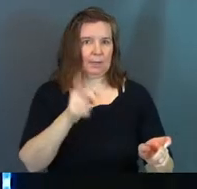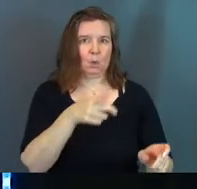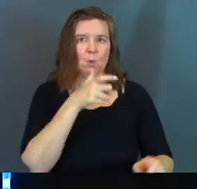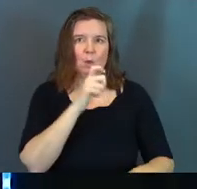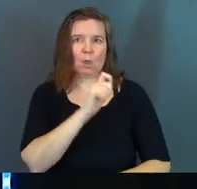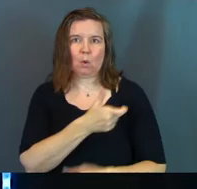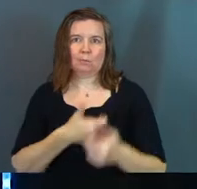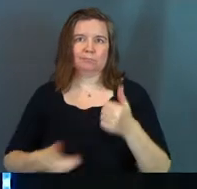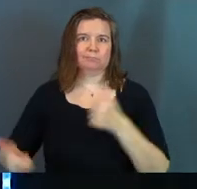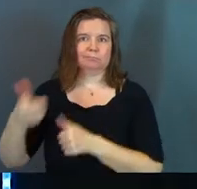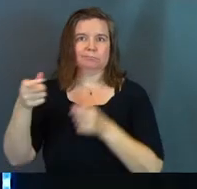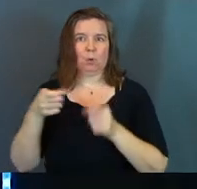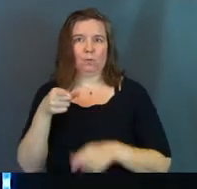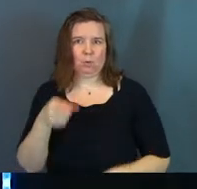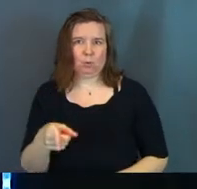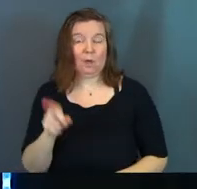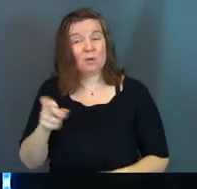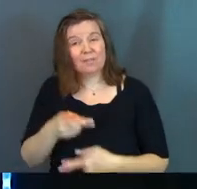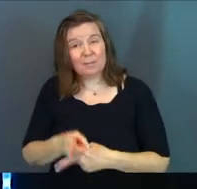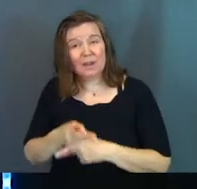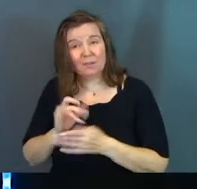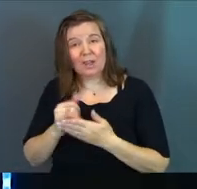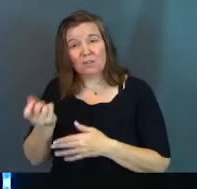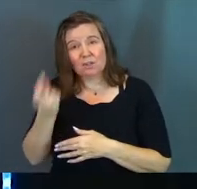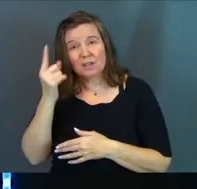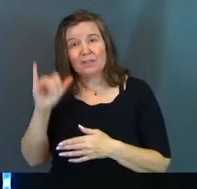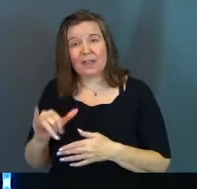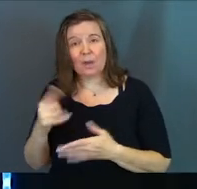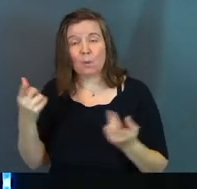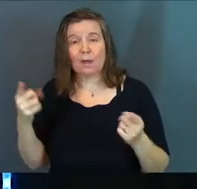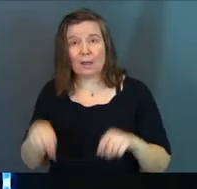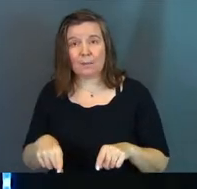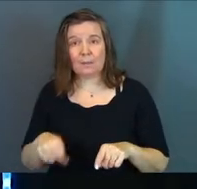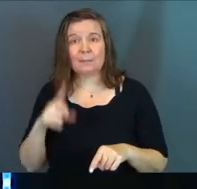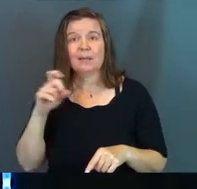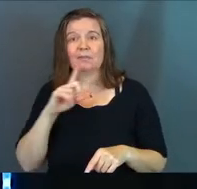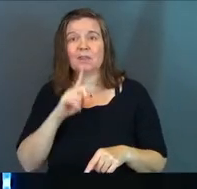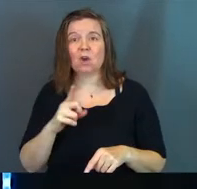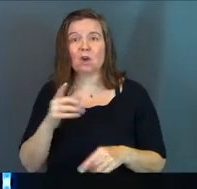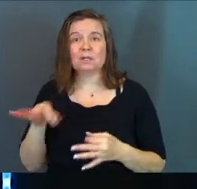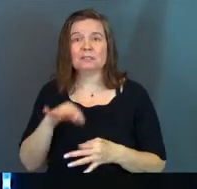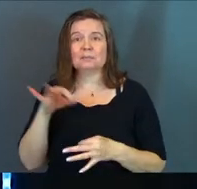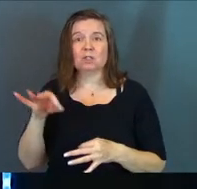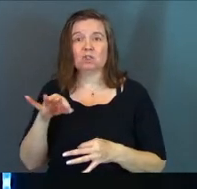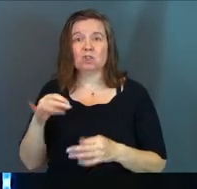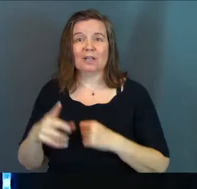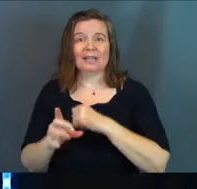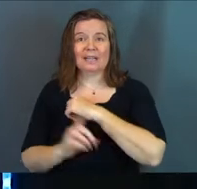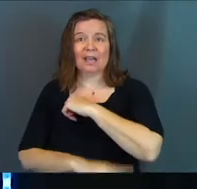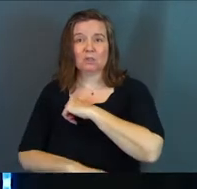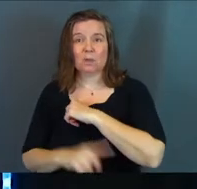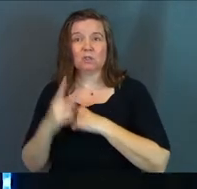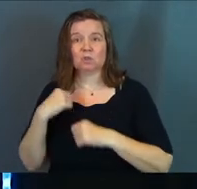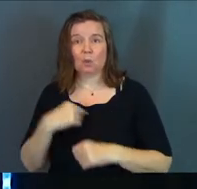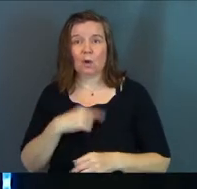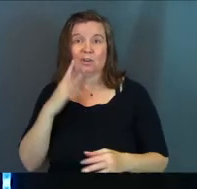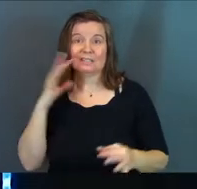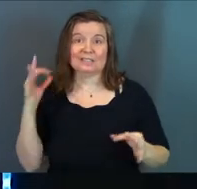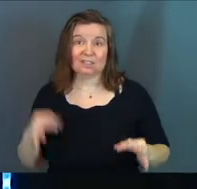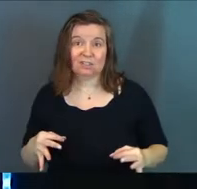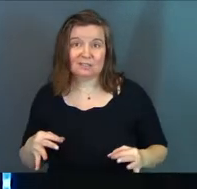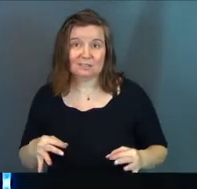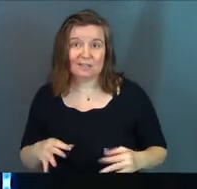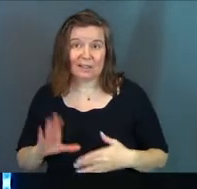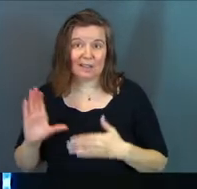And we've got to be careful about that. And we've got to understand that that's what happened because there are spiritual consequences to our decisions.